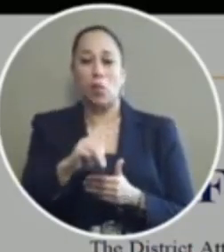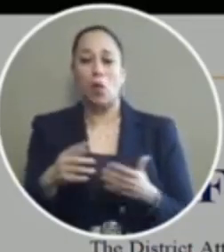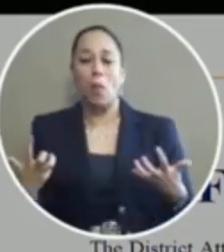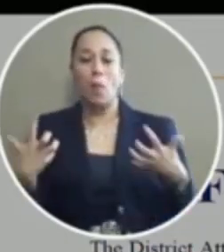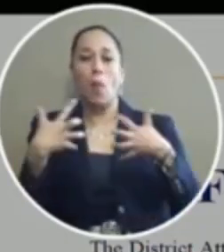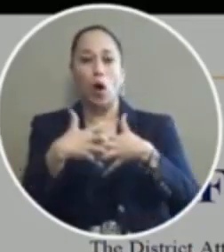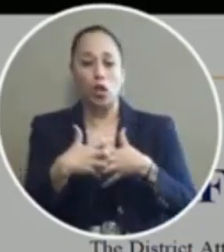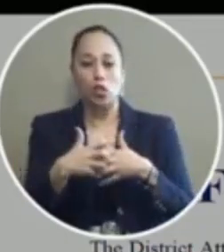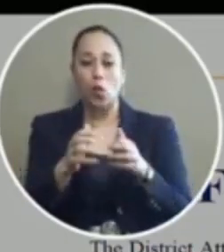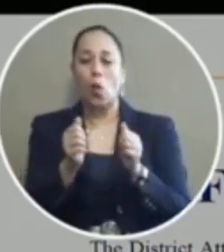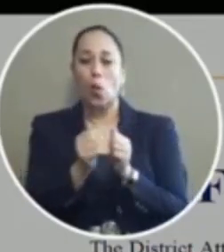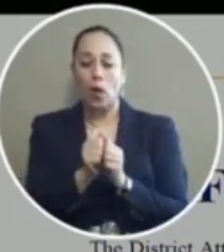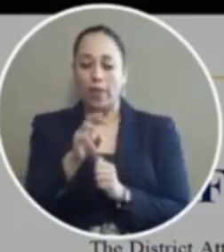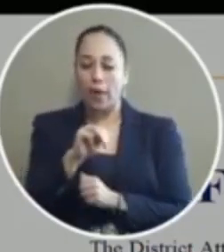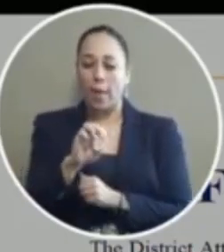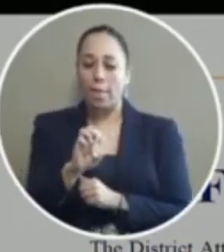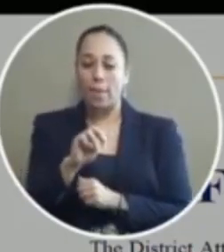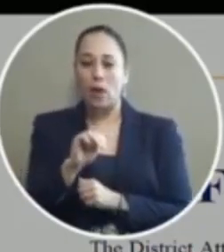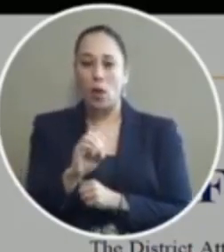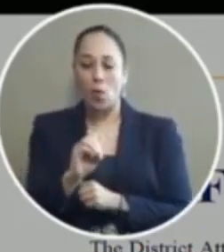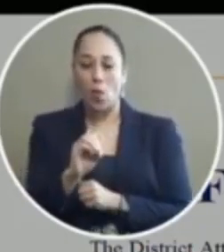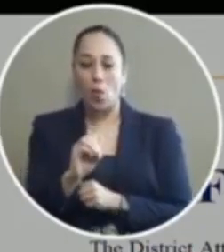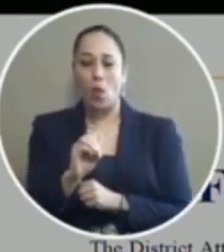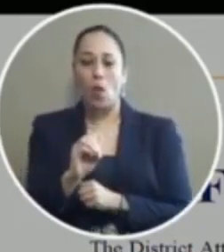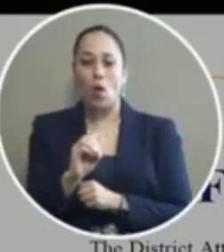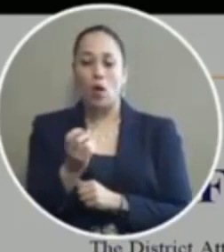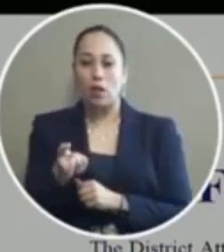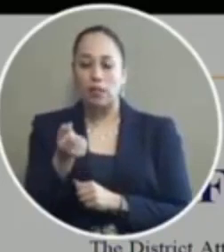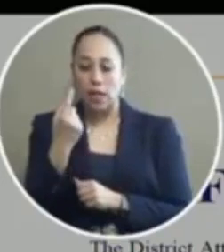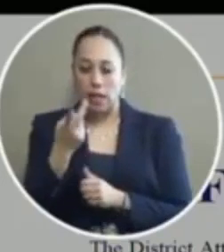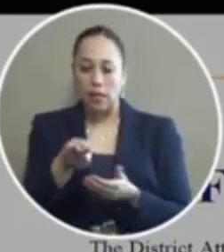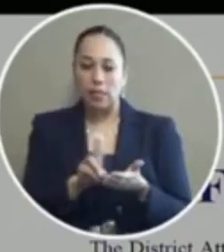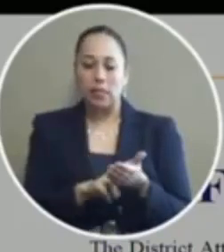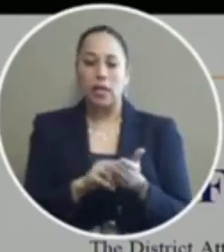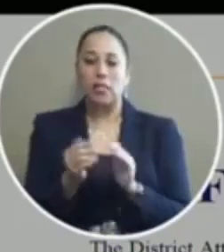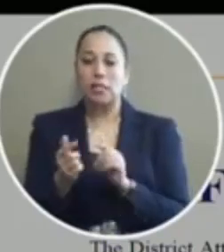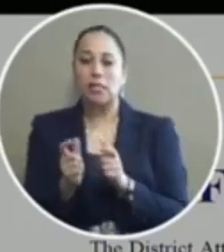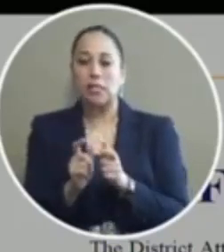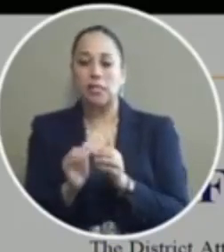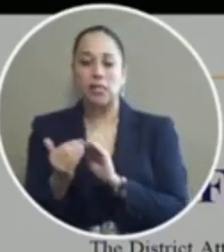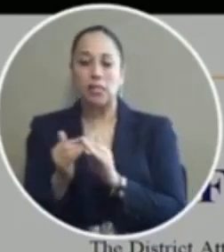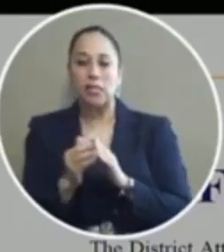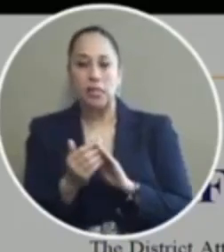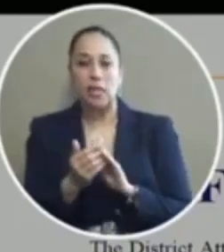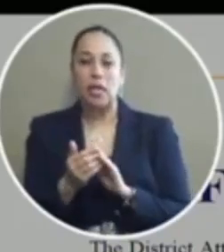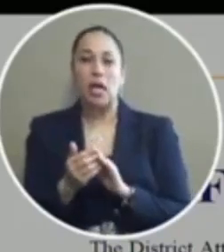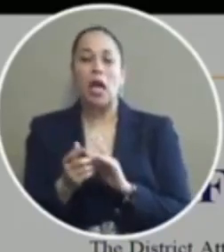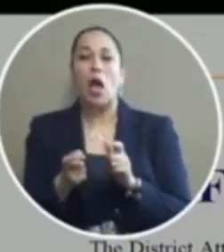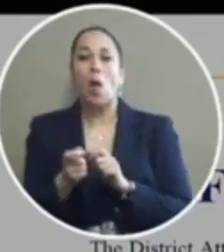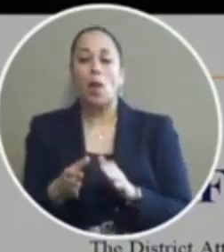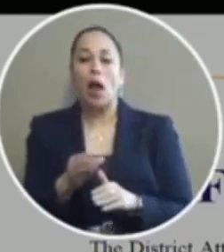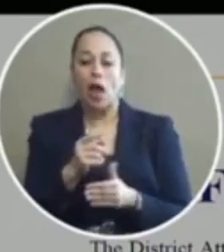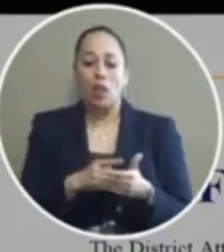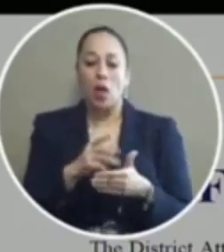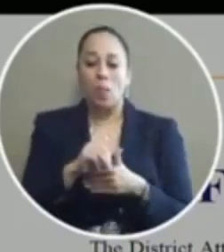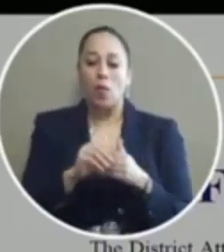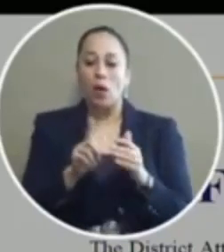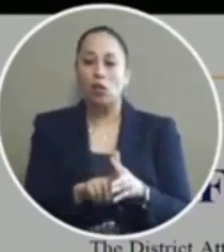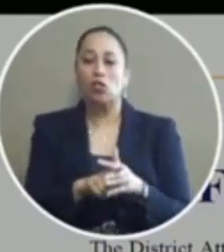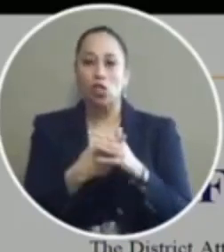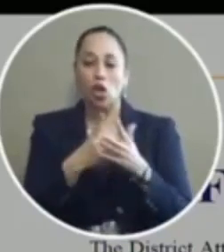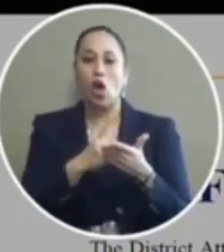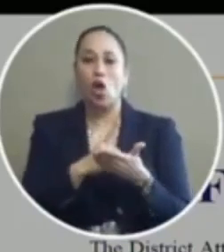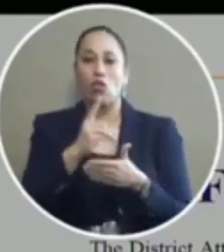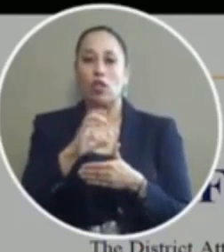with a memo memorandum of understanding signed by the city manager and that the ace office and the program was implemented on